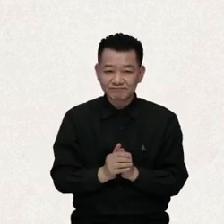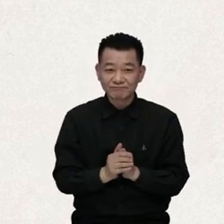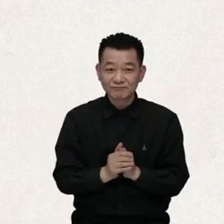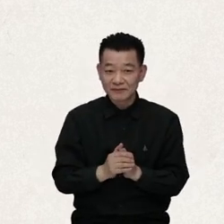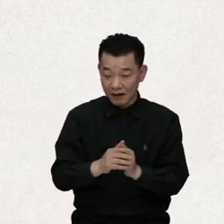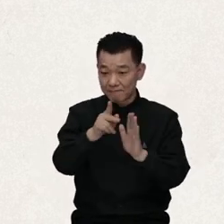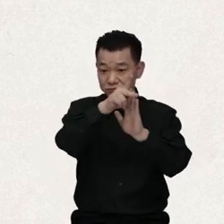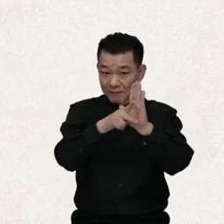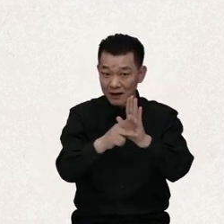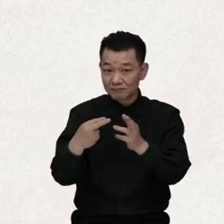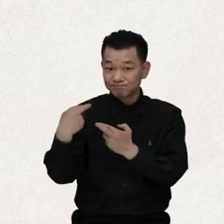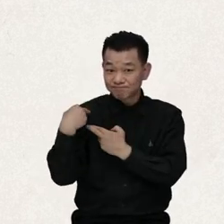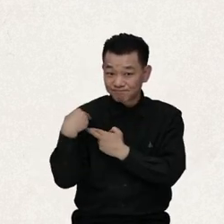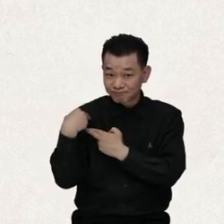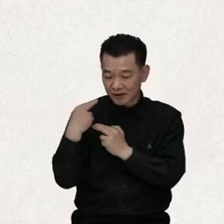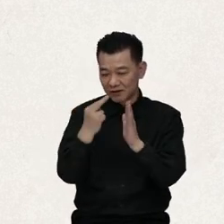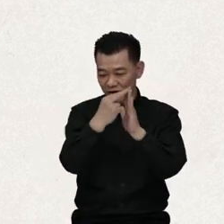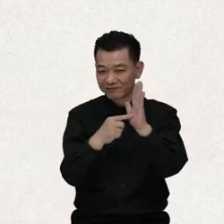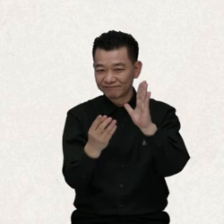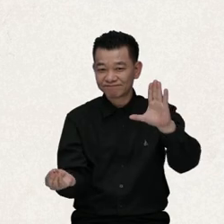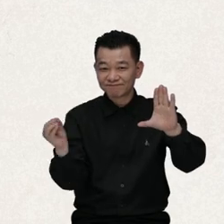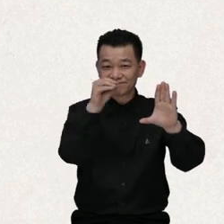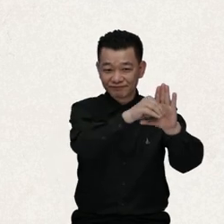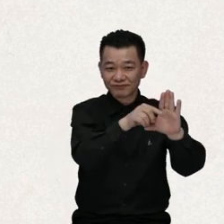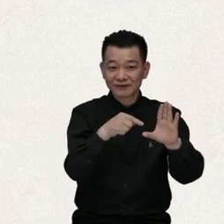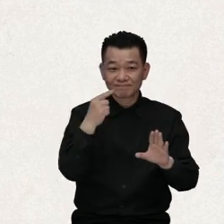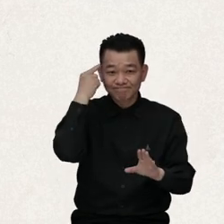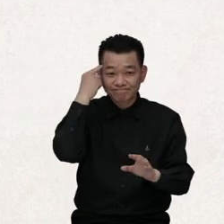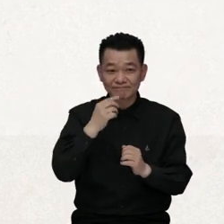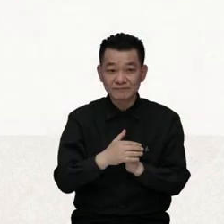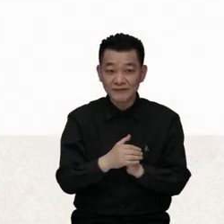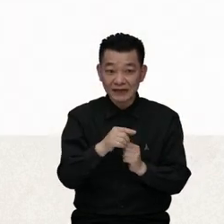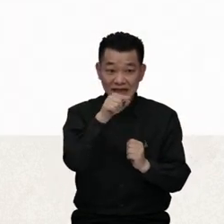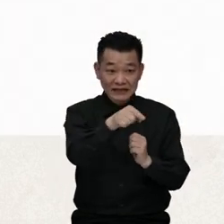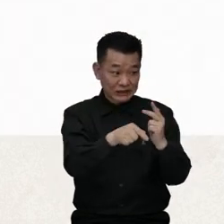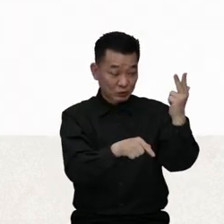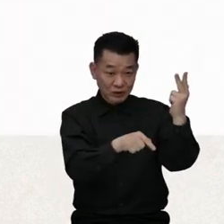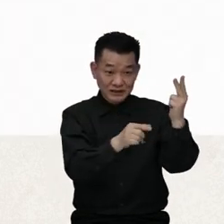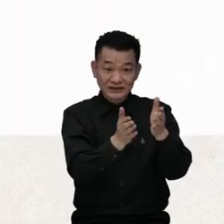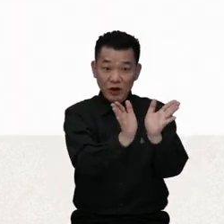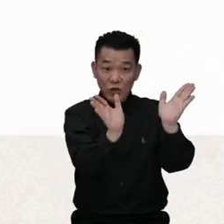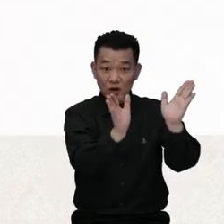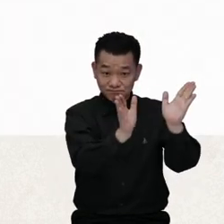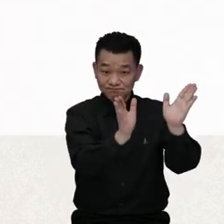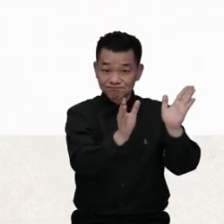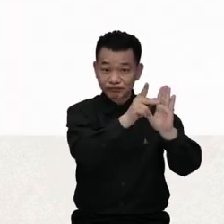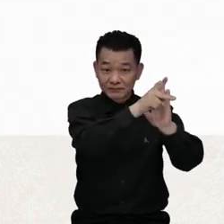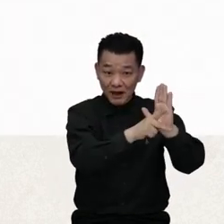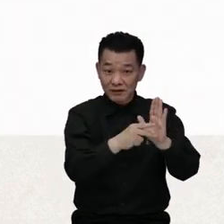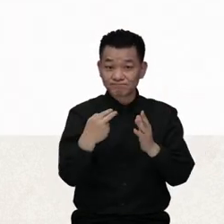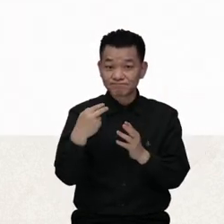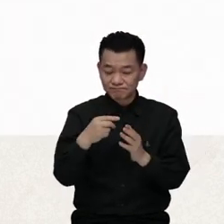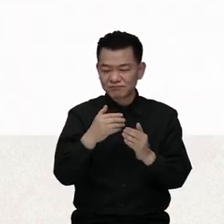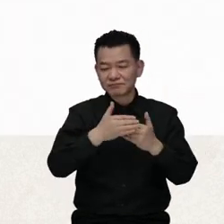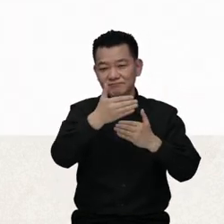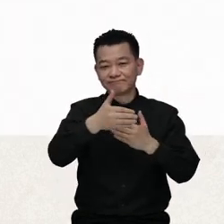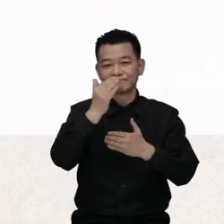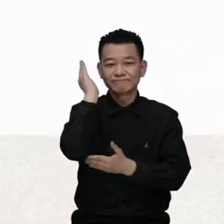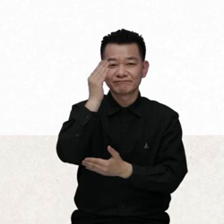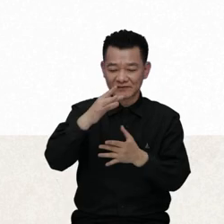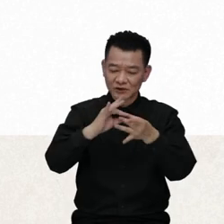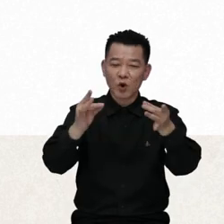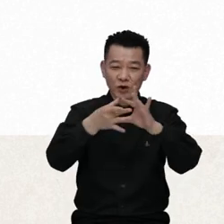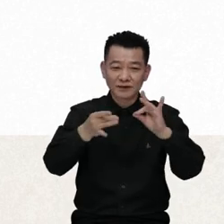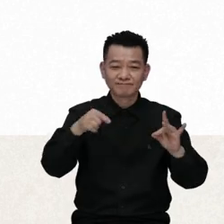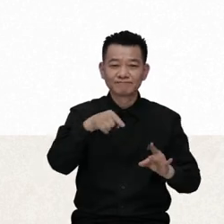obligations to be fulfilled throughout this Convention. Among these, Article 3. General Principles consists of the